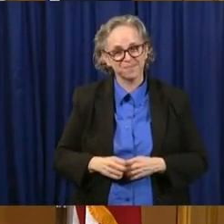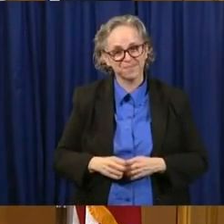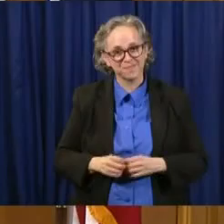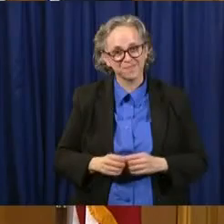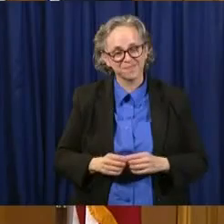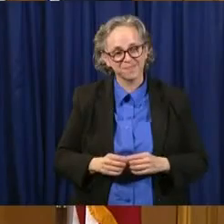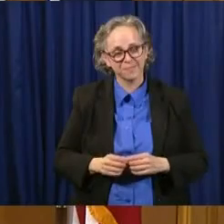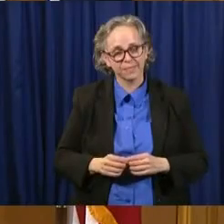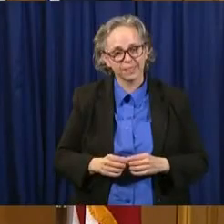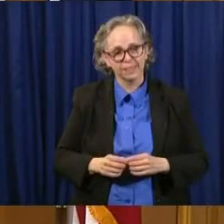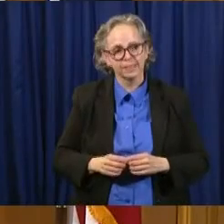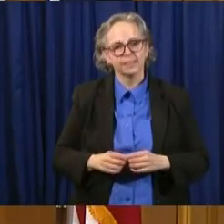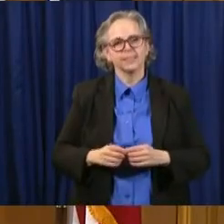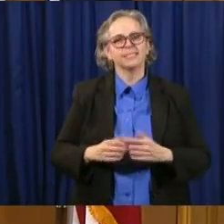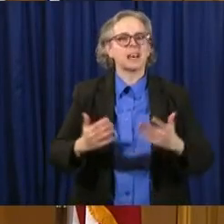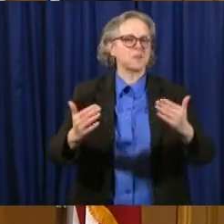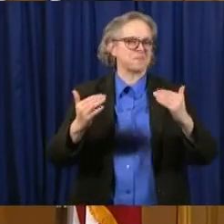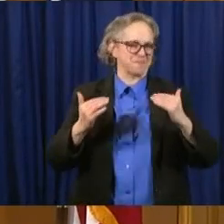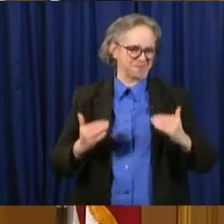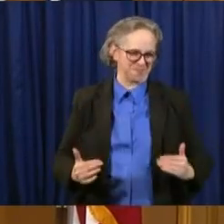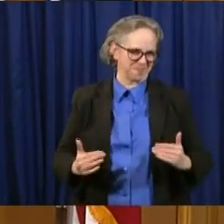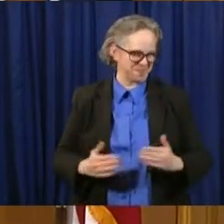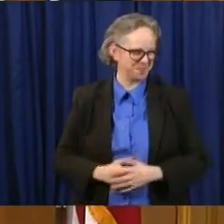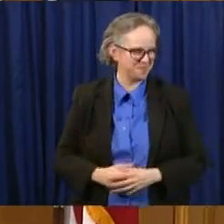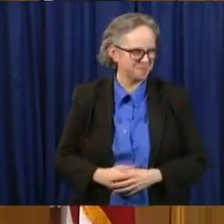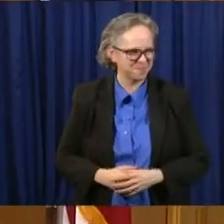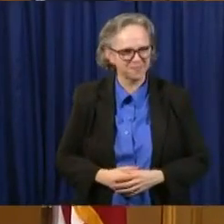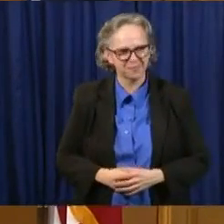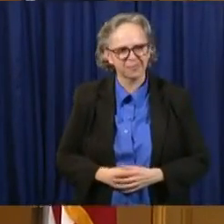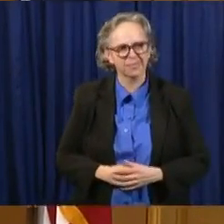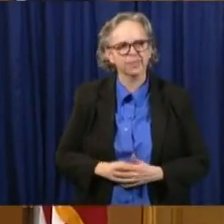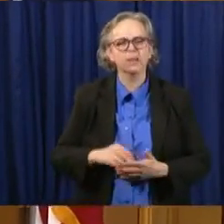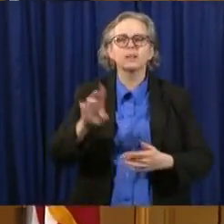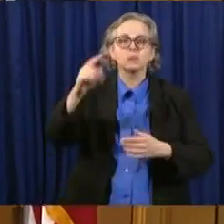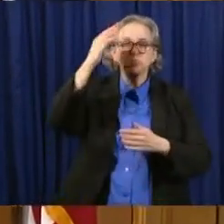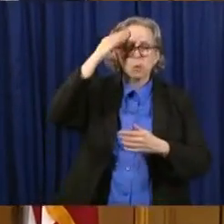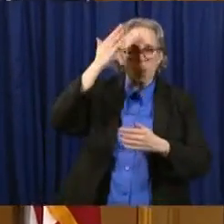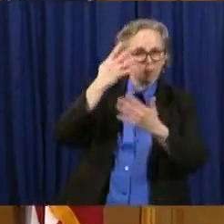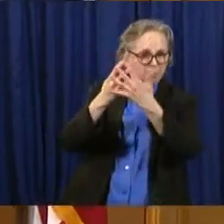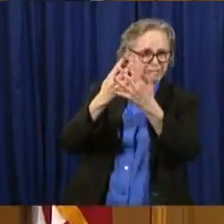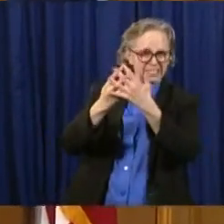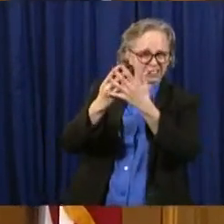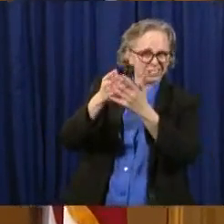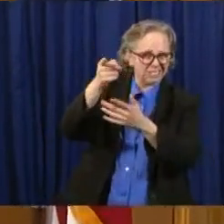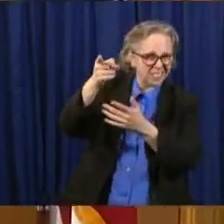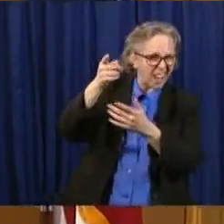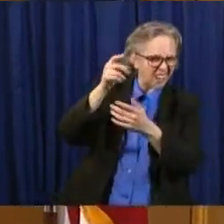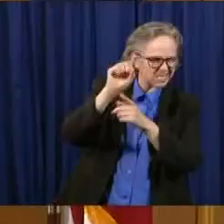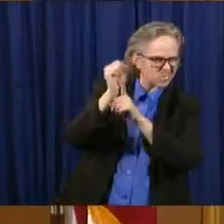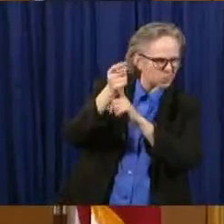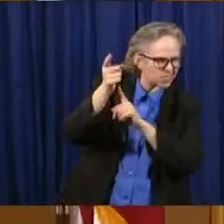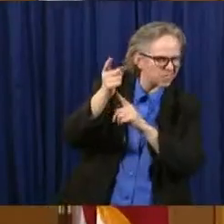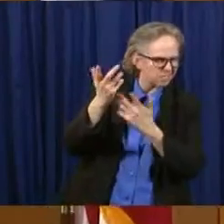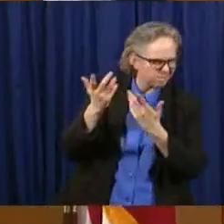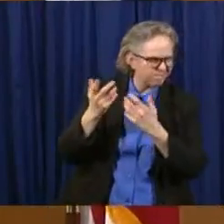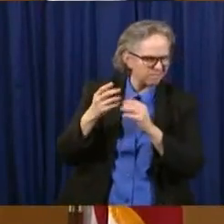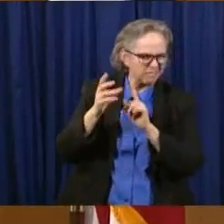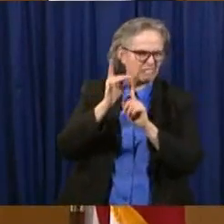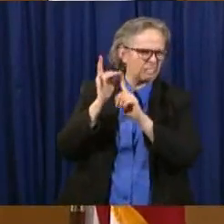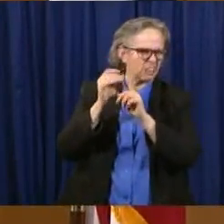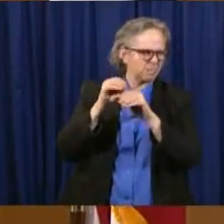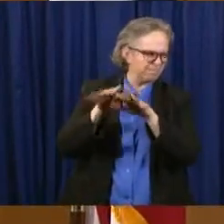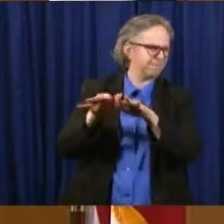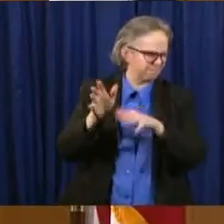I want to talk for a moment, uh, about a prison situation. Uh, and as we've indicated,